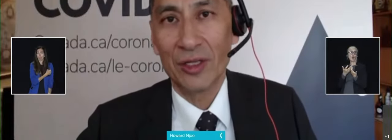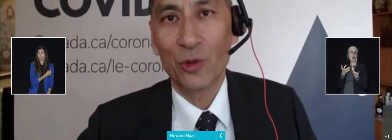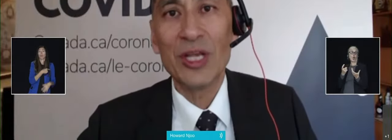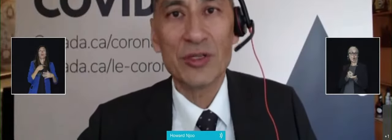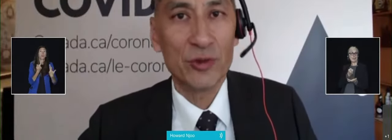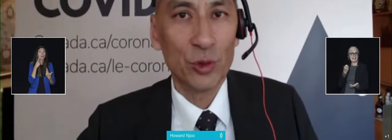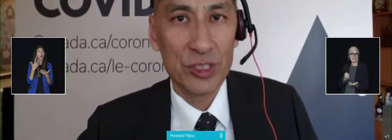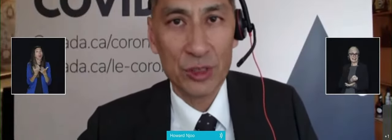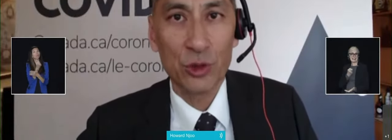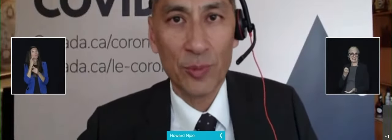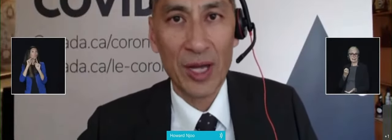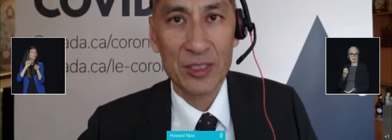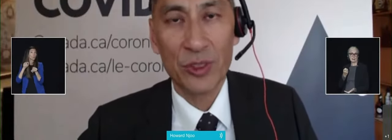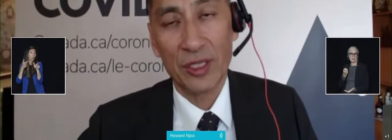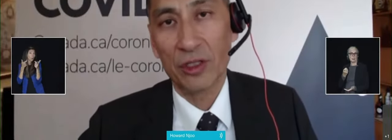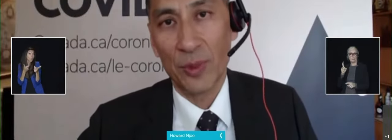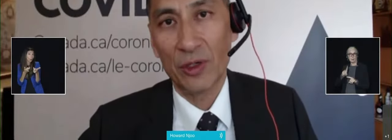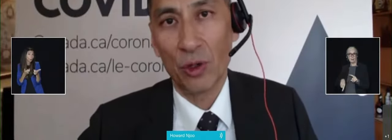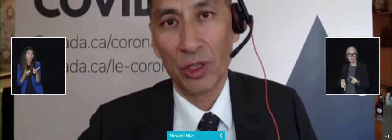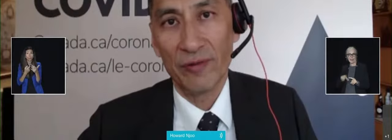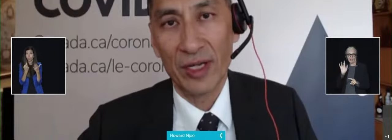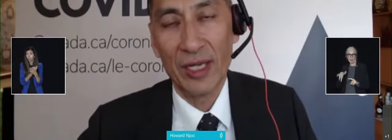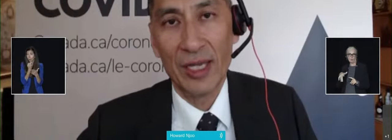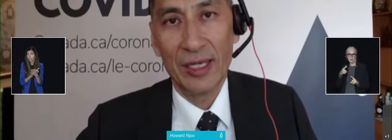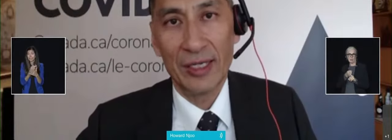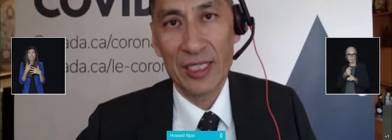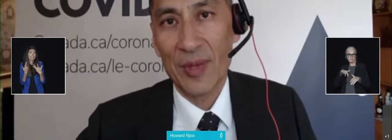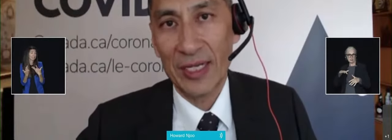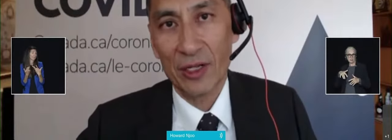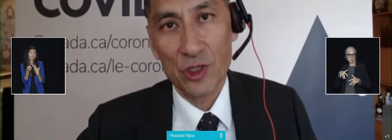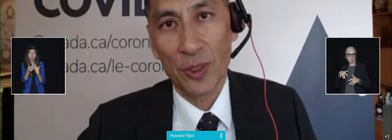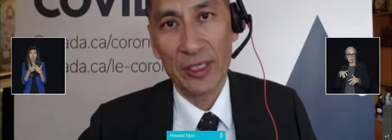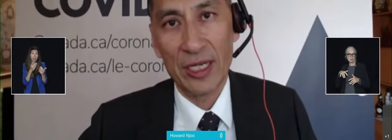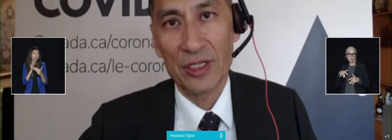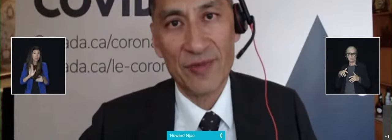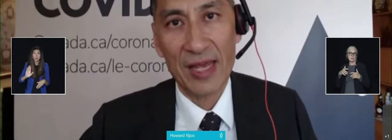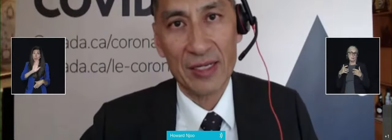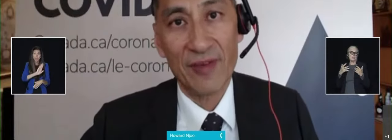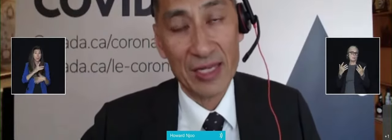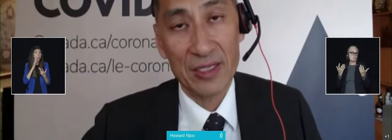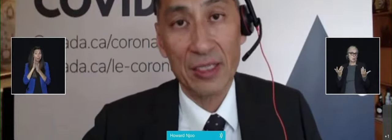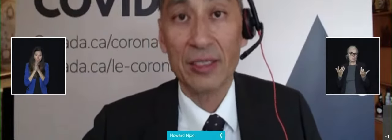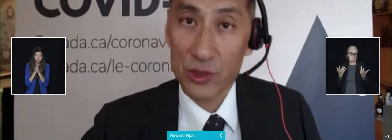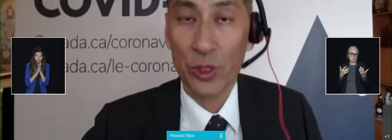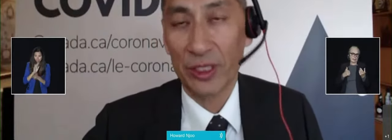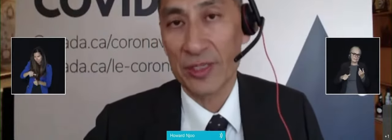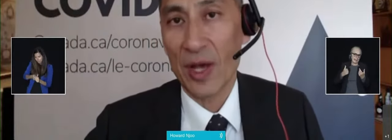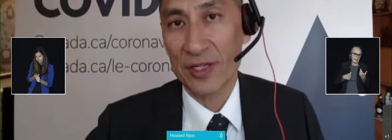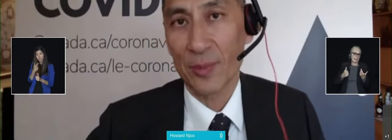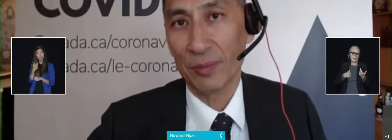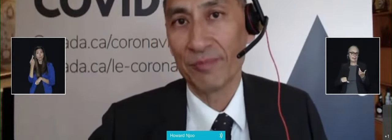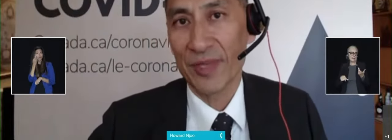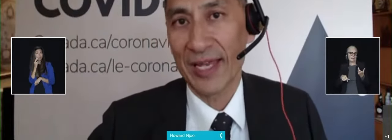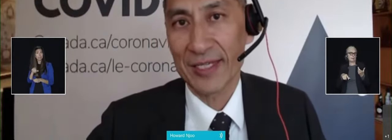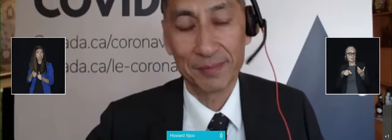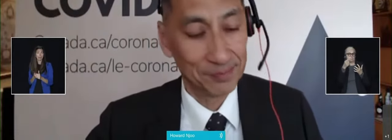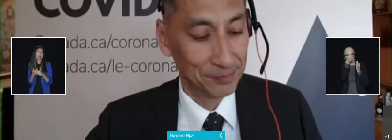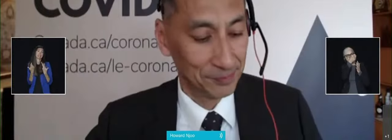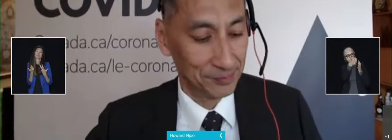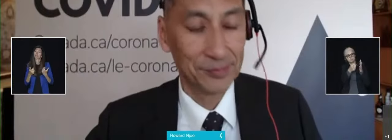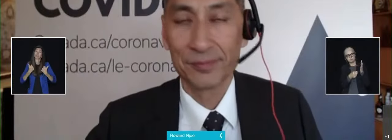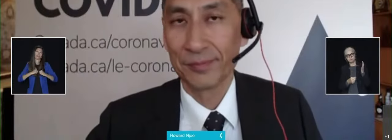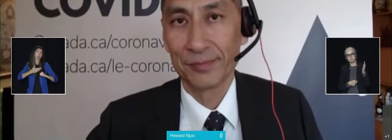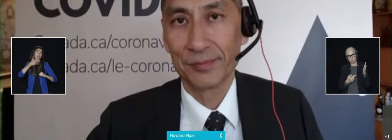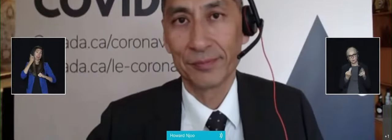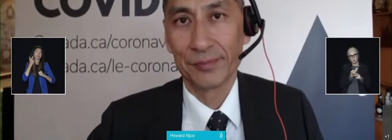at all the range of tools in a toolbox with the ultimate goal of getting as many eligible Canadians vaccinated as quickly as possible. Thanks.